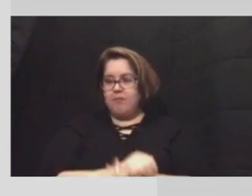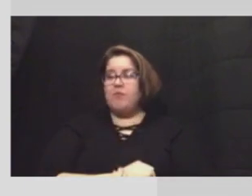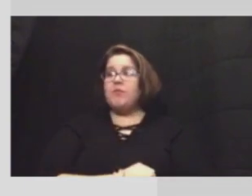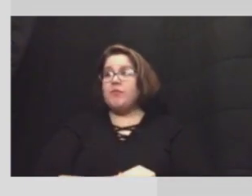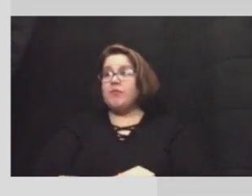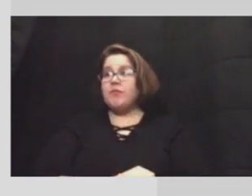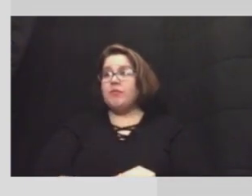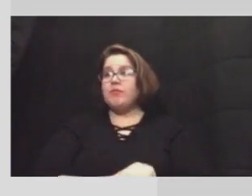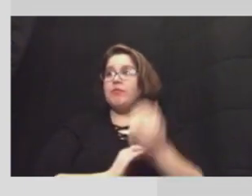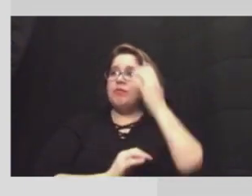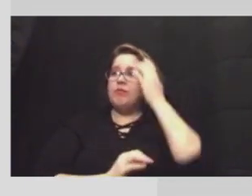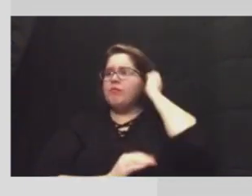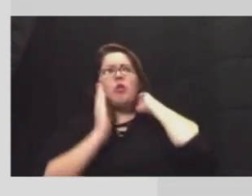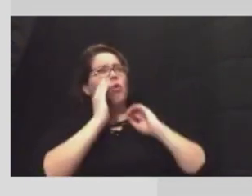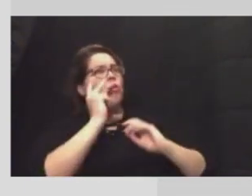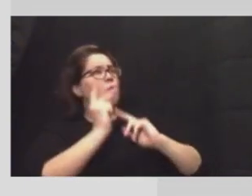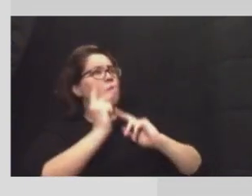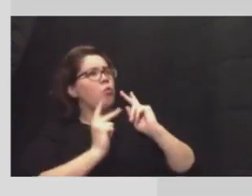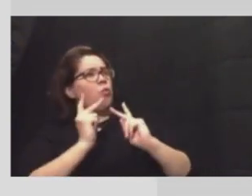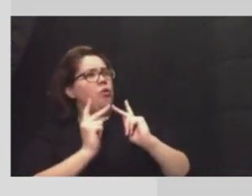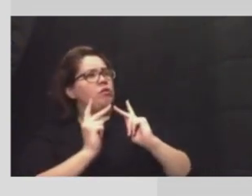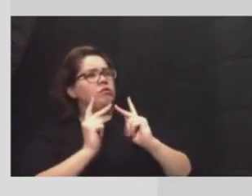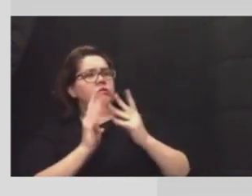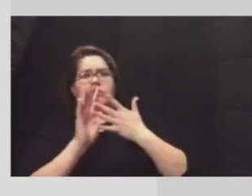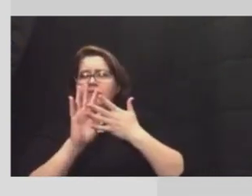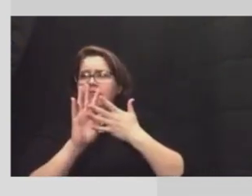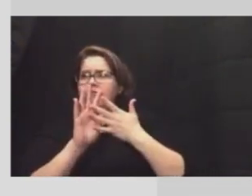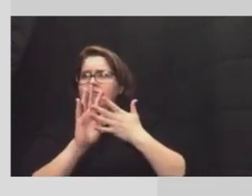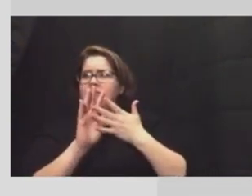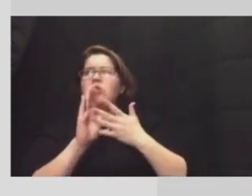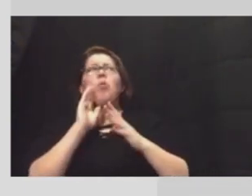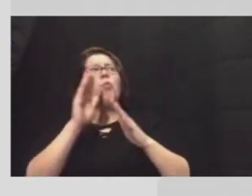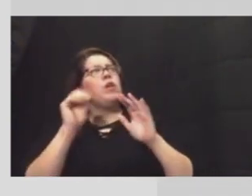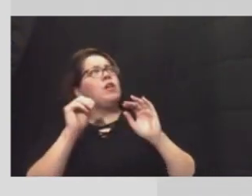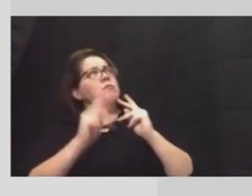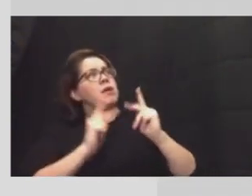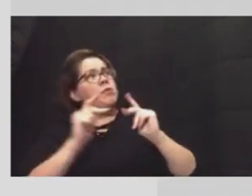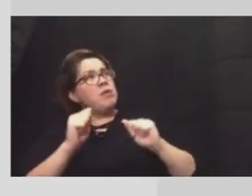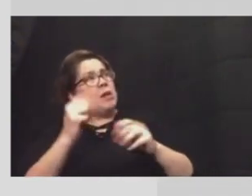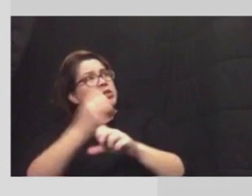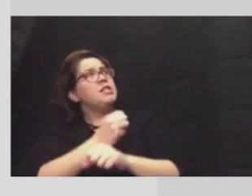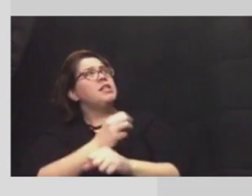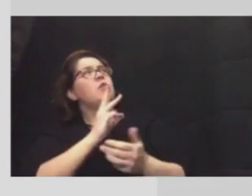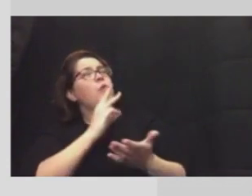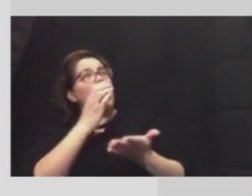will citizens be able to get bottled water tomorrow through the distribution plan